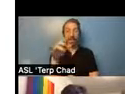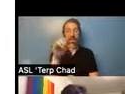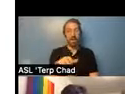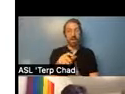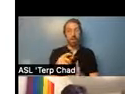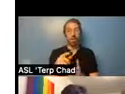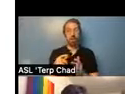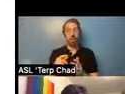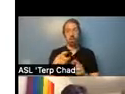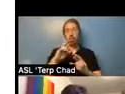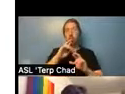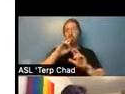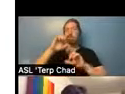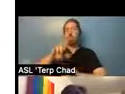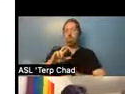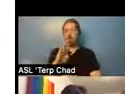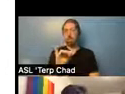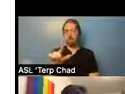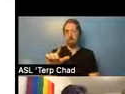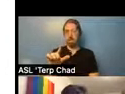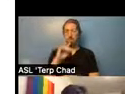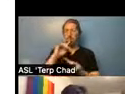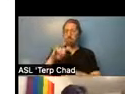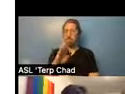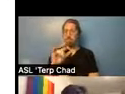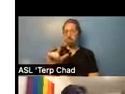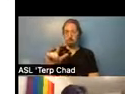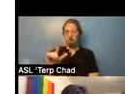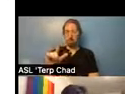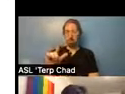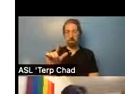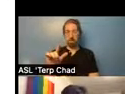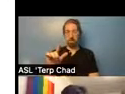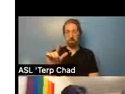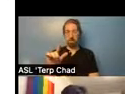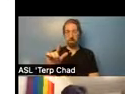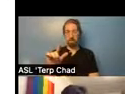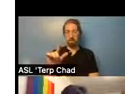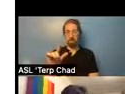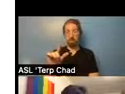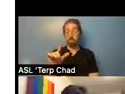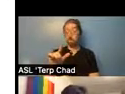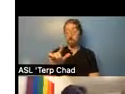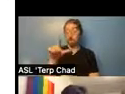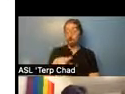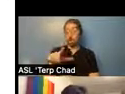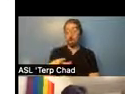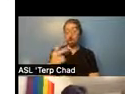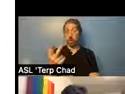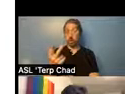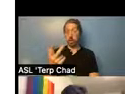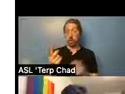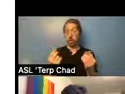actually makes, uh, it forces, I guess, it forces people to actually, uh,